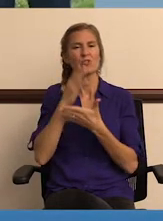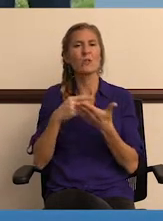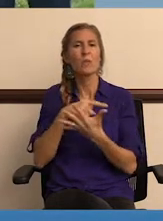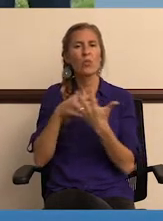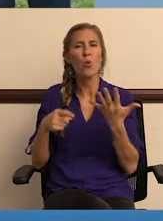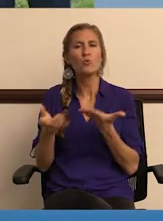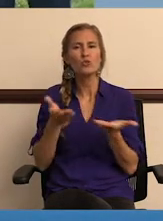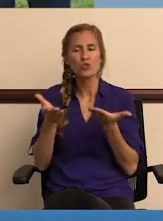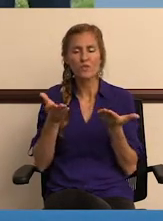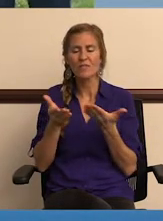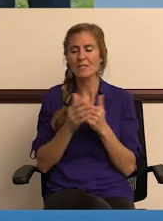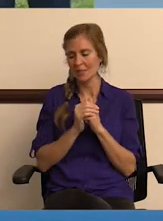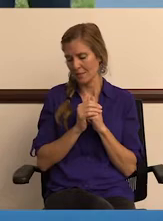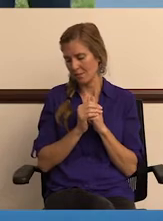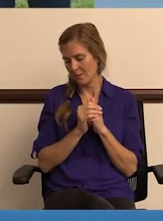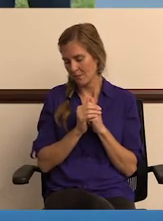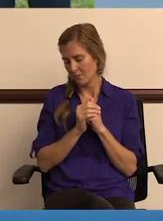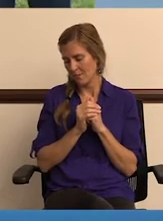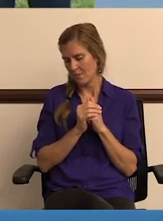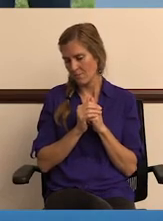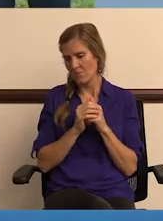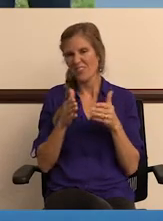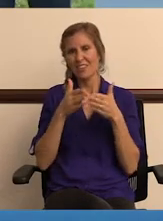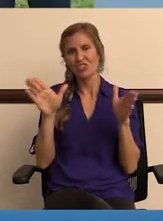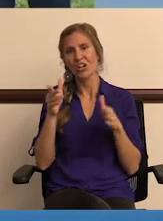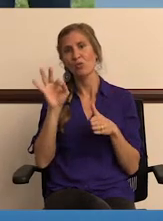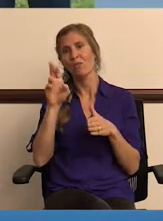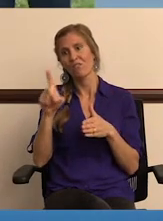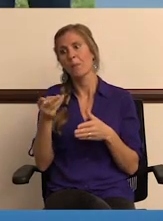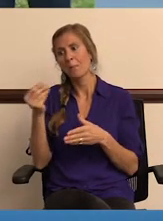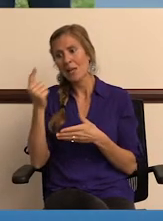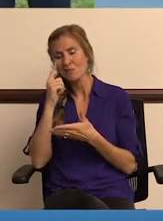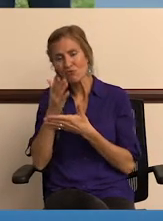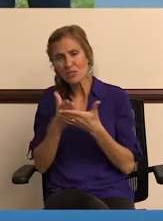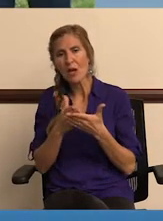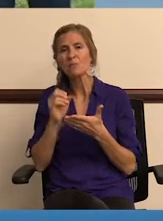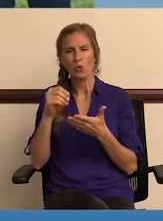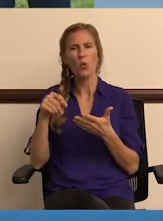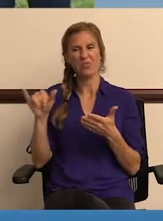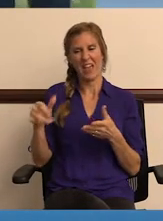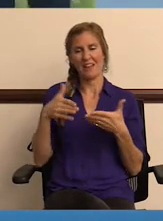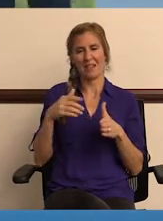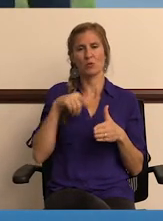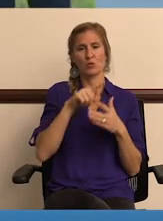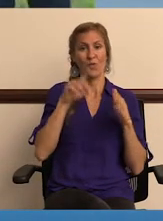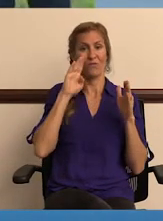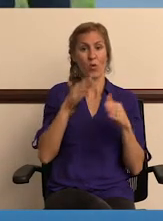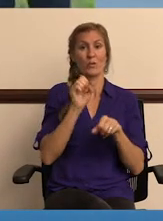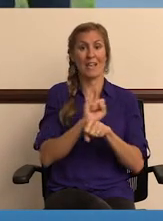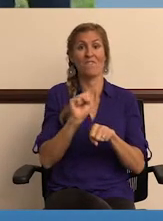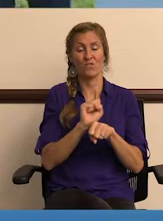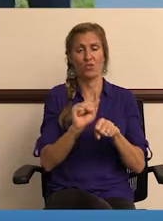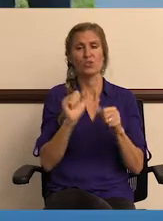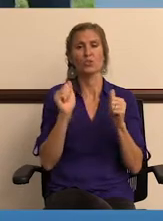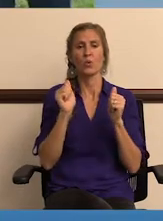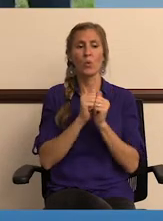they pay for some of those services. You know, the general fund pays for some. So this allows us to focus efforts along